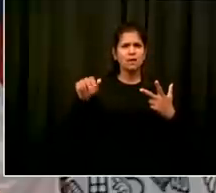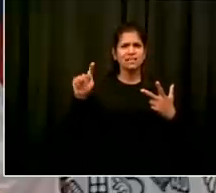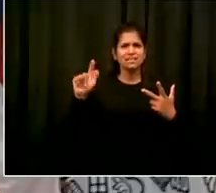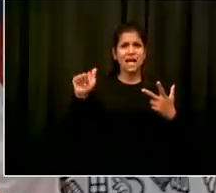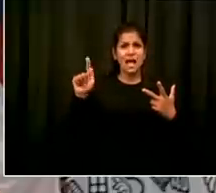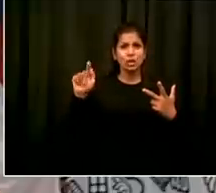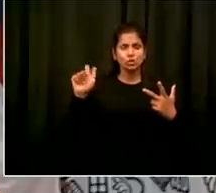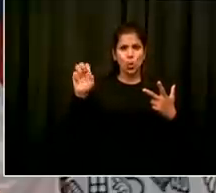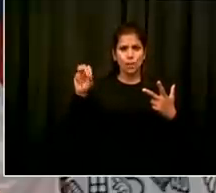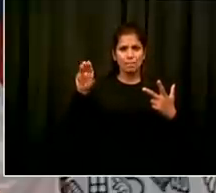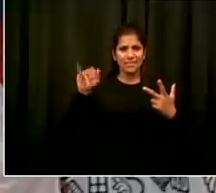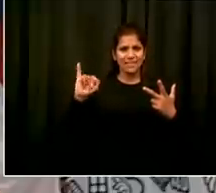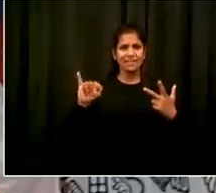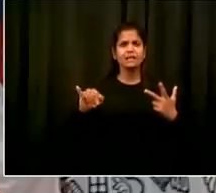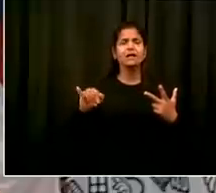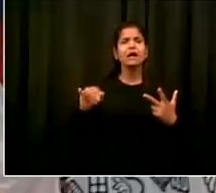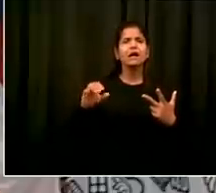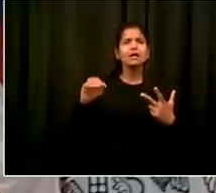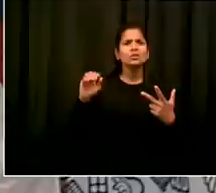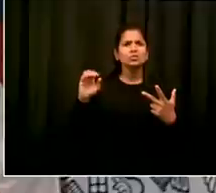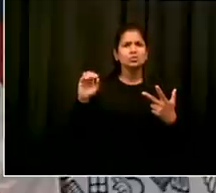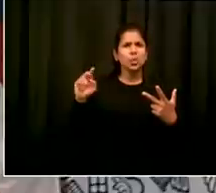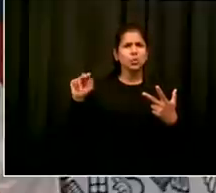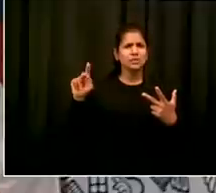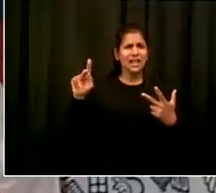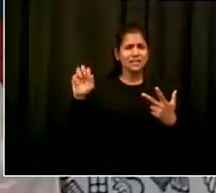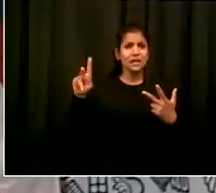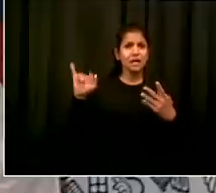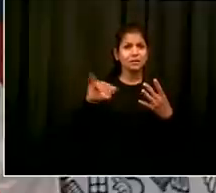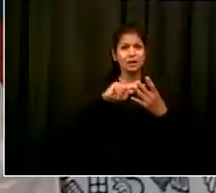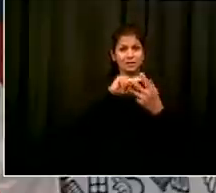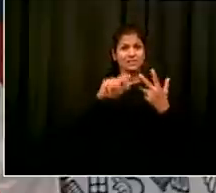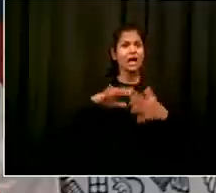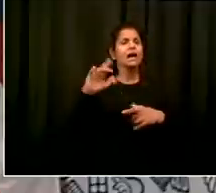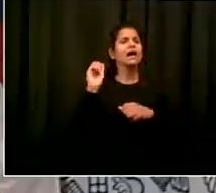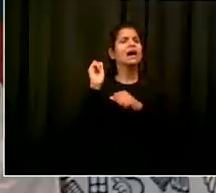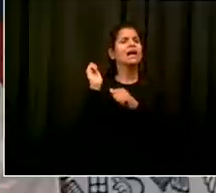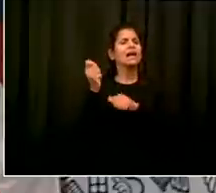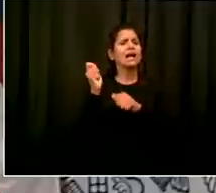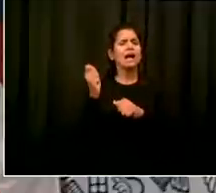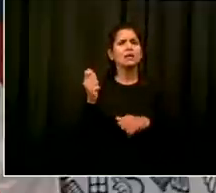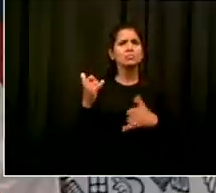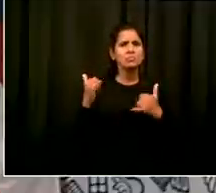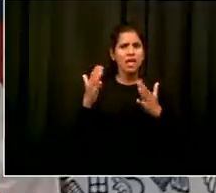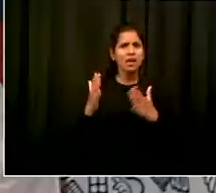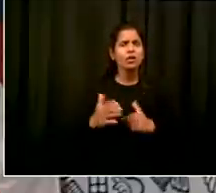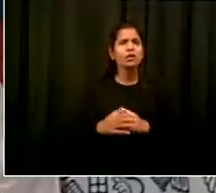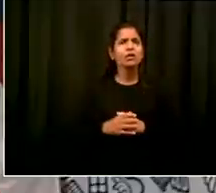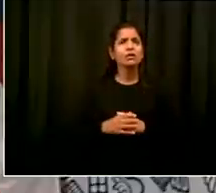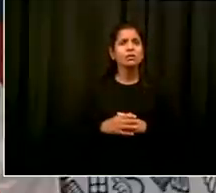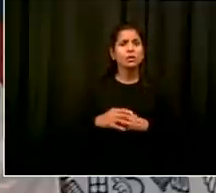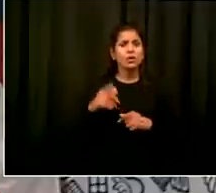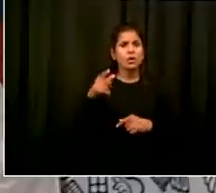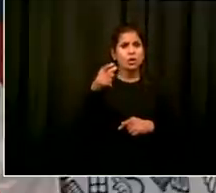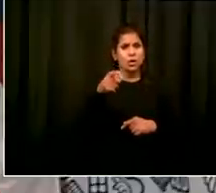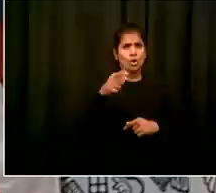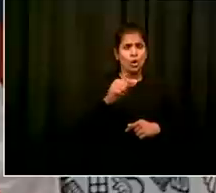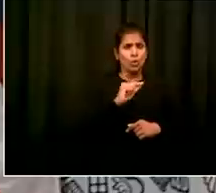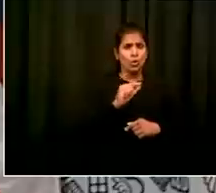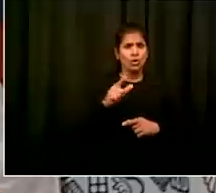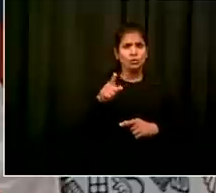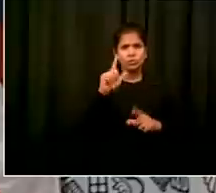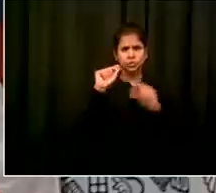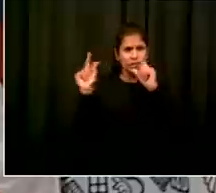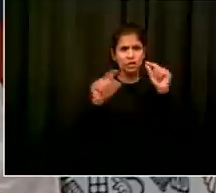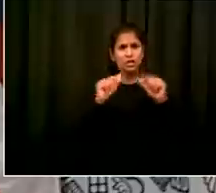died so far in september bringing the total to 17 so far this year now last week we published an interview with the brother of sarah pitts